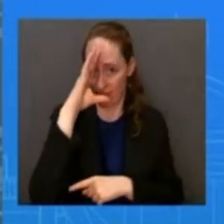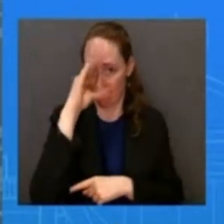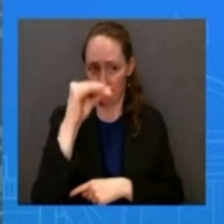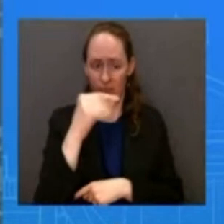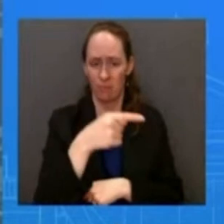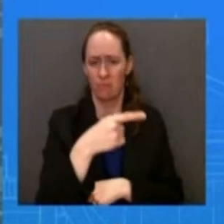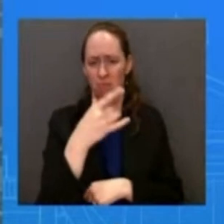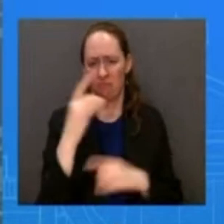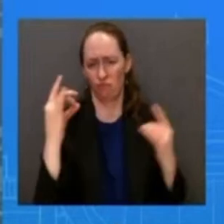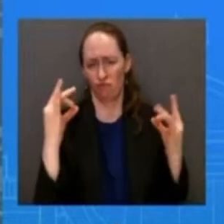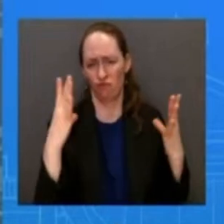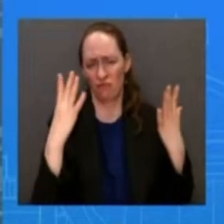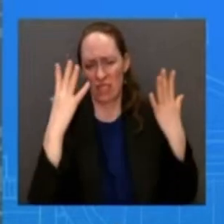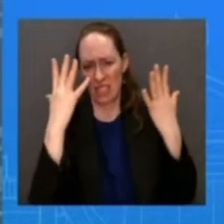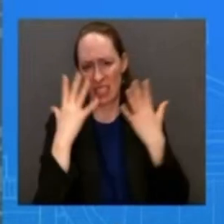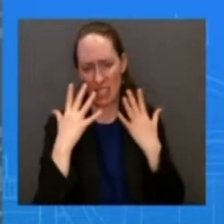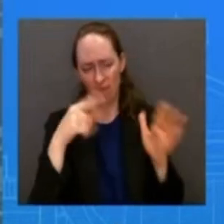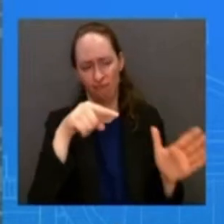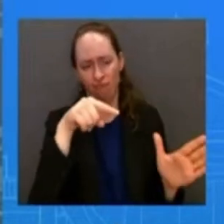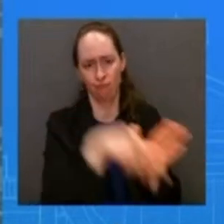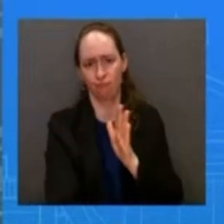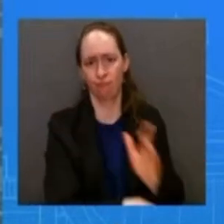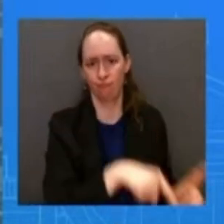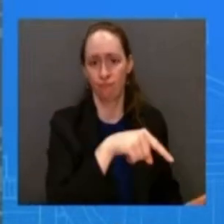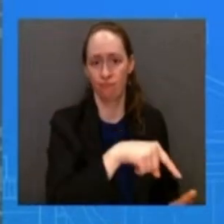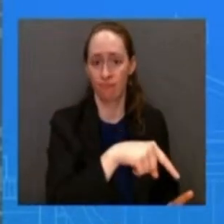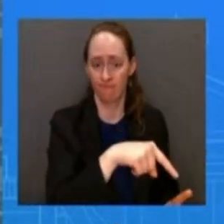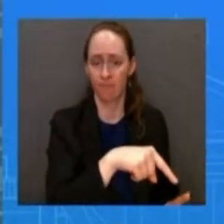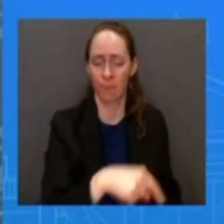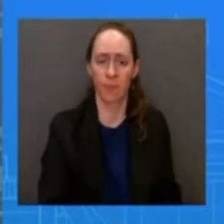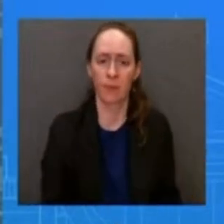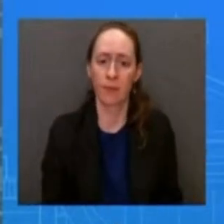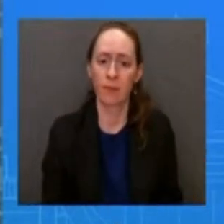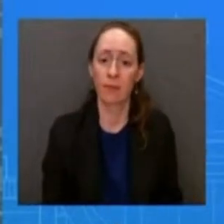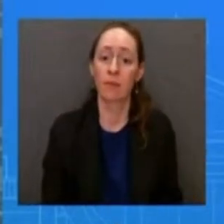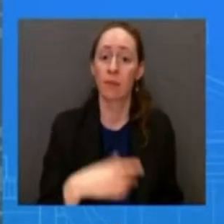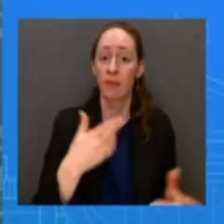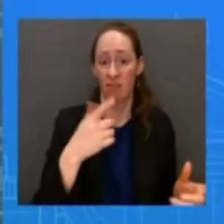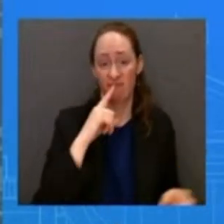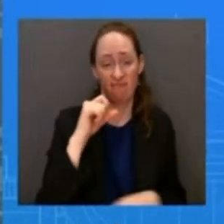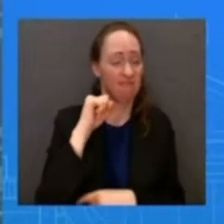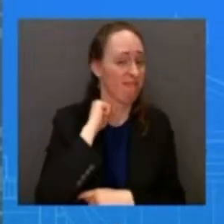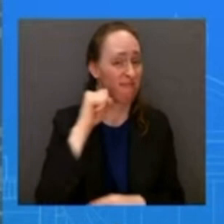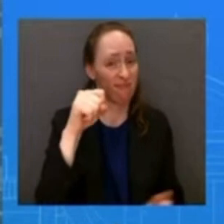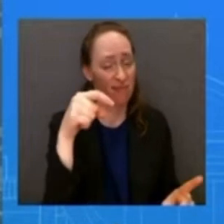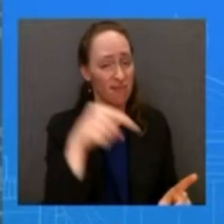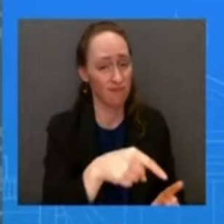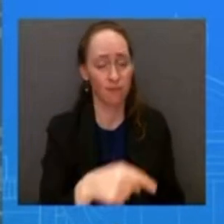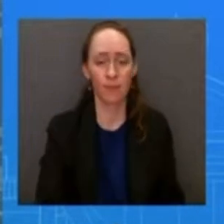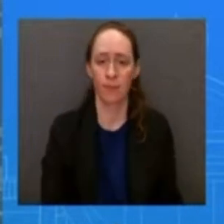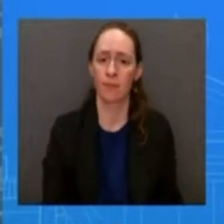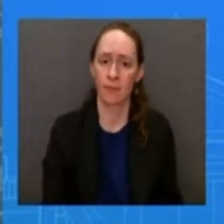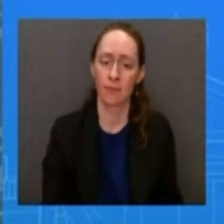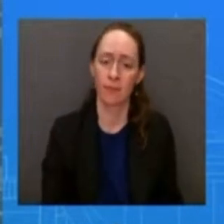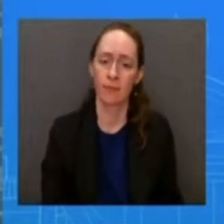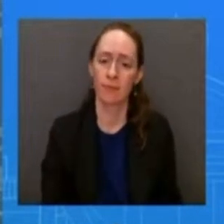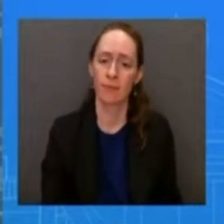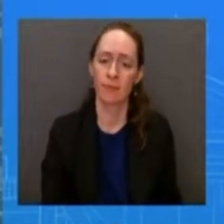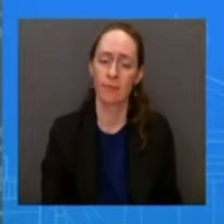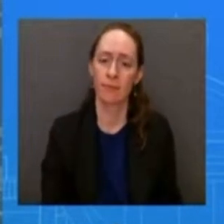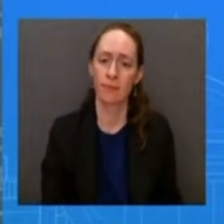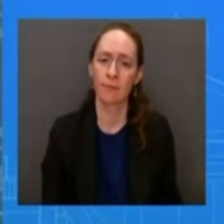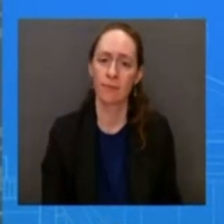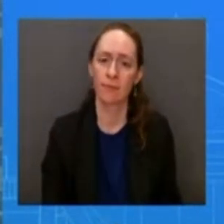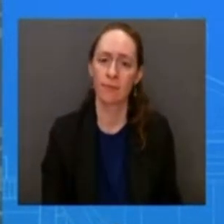helped which his um his life uh the the murder of his um of his life helped start the civil rights